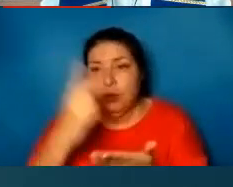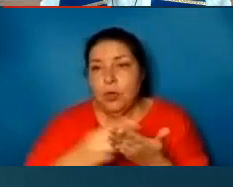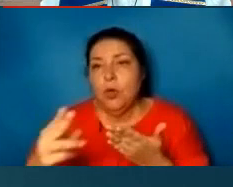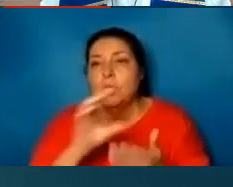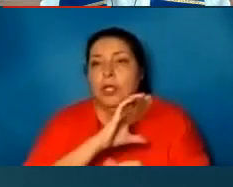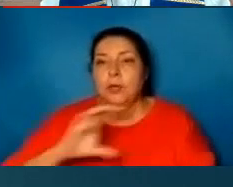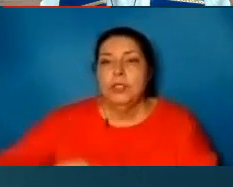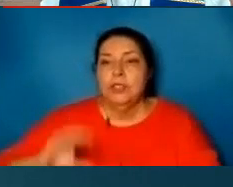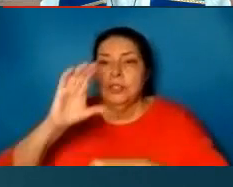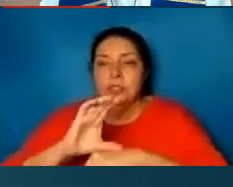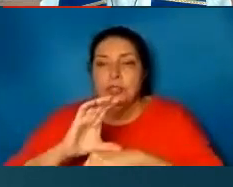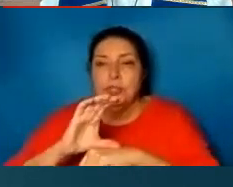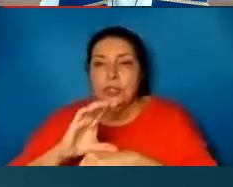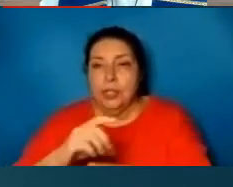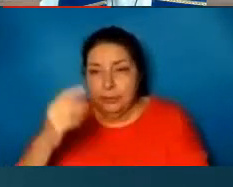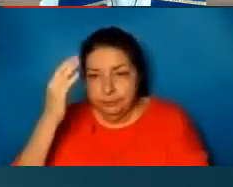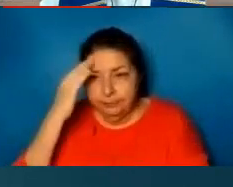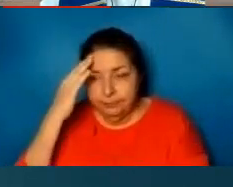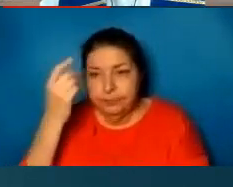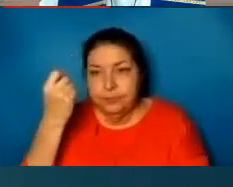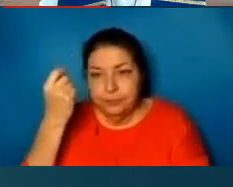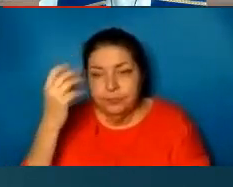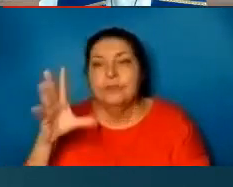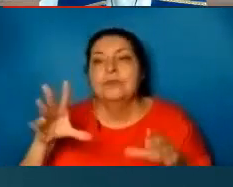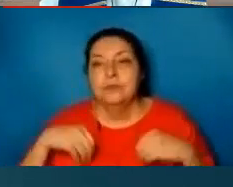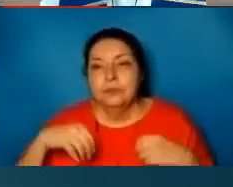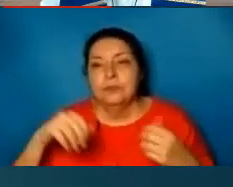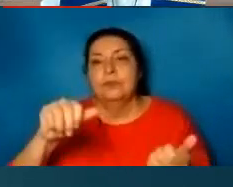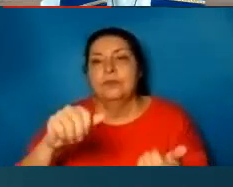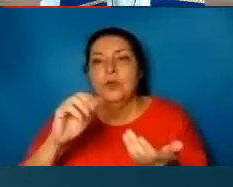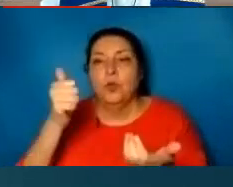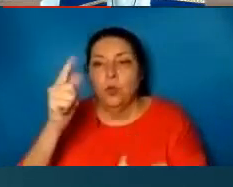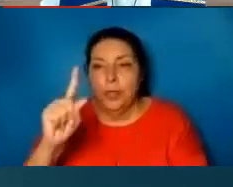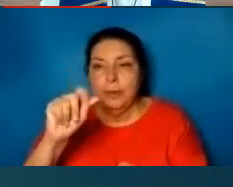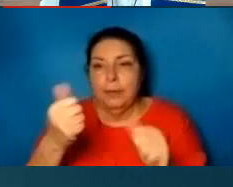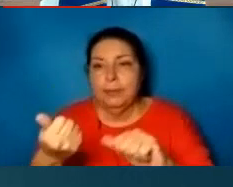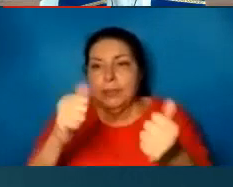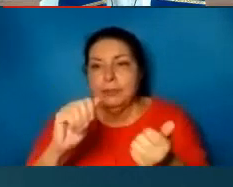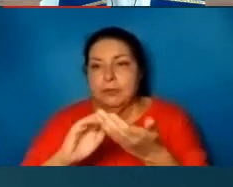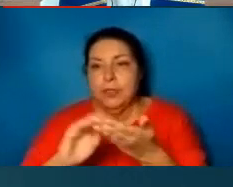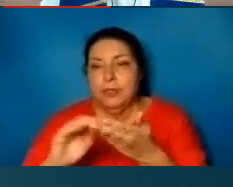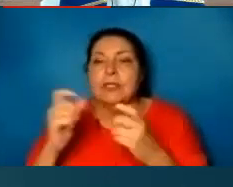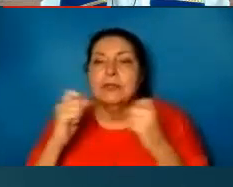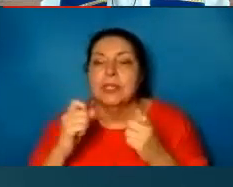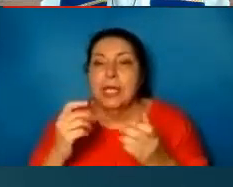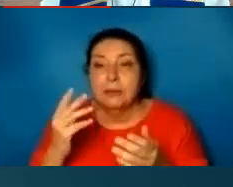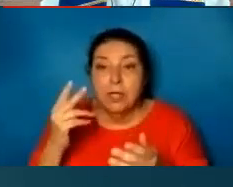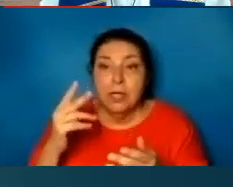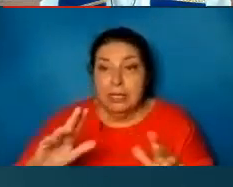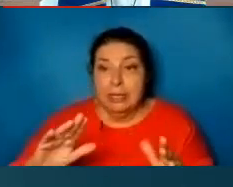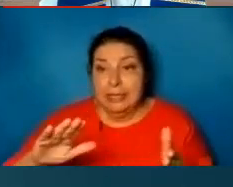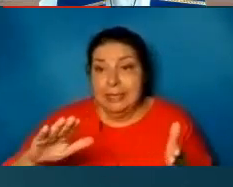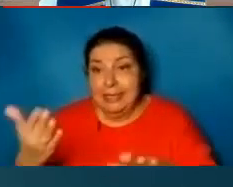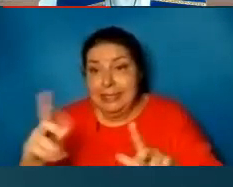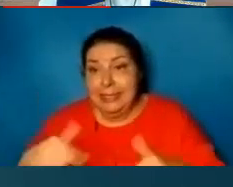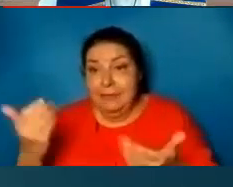apostolic church. I acknowledge one baptism for the forgiveness of sins, and I look for the resurrection of the dead and the